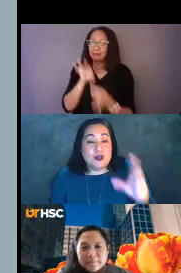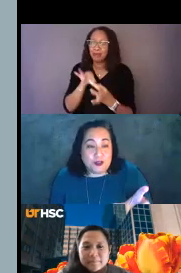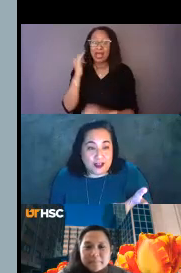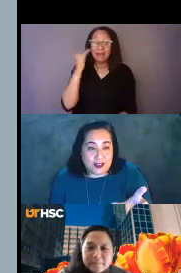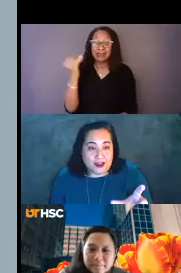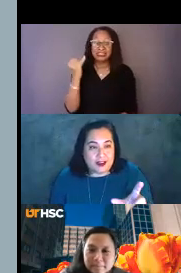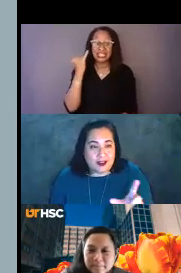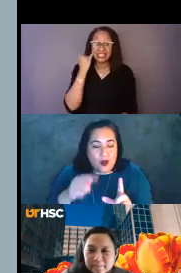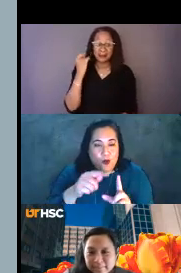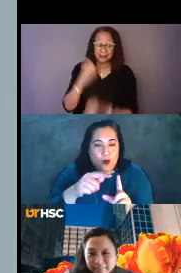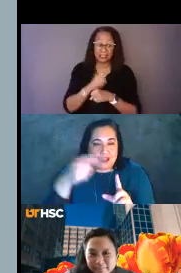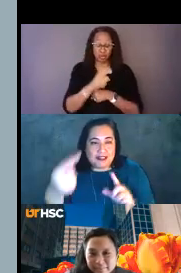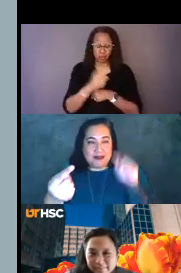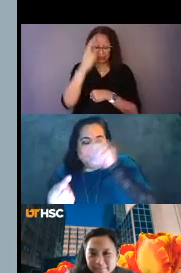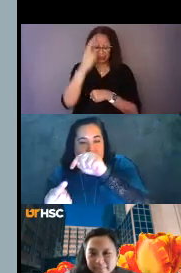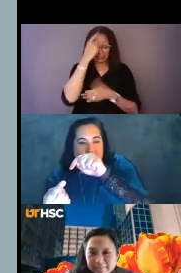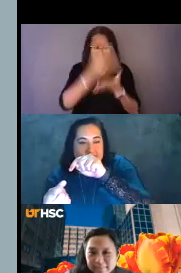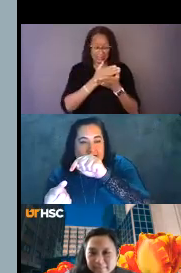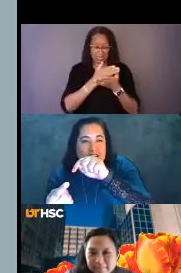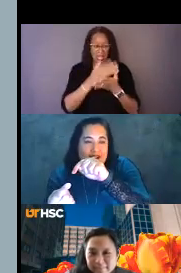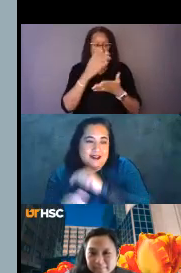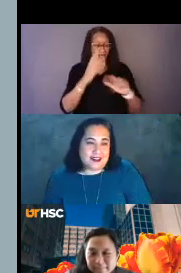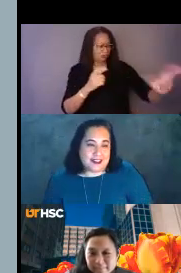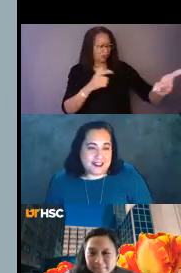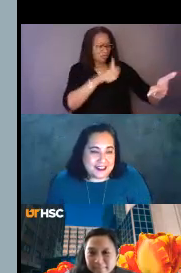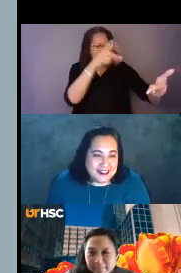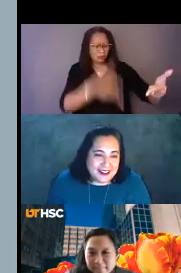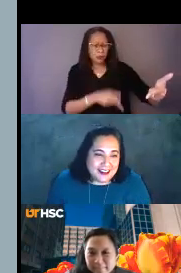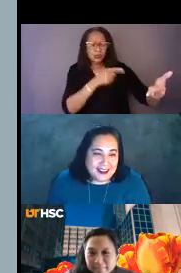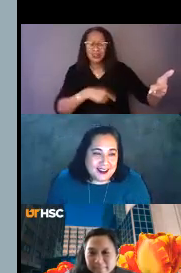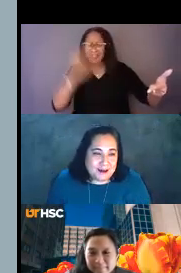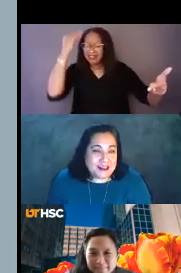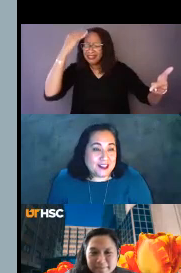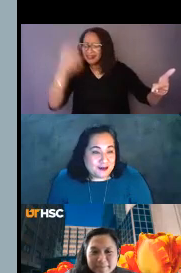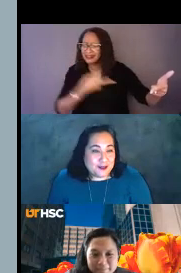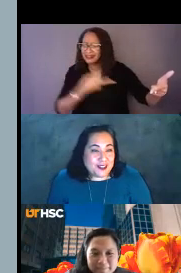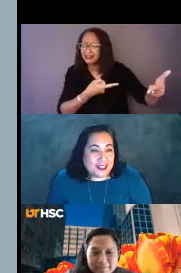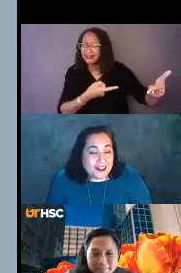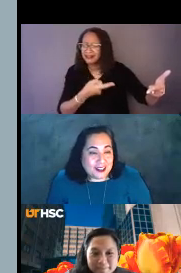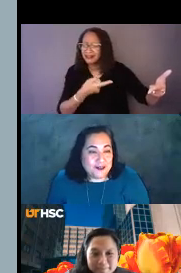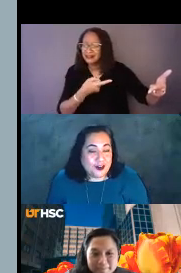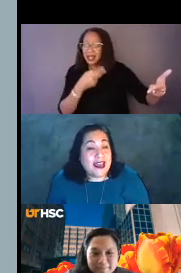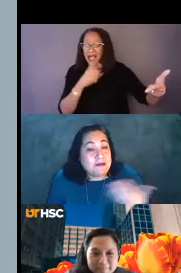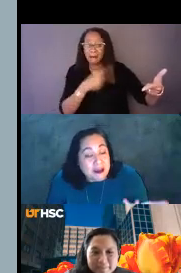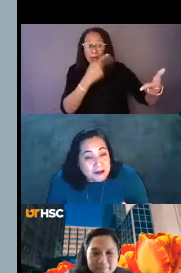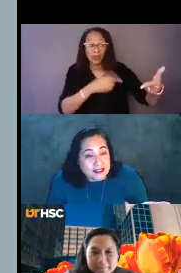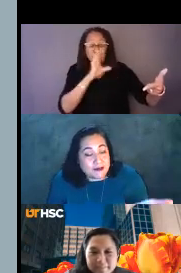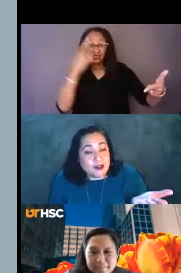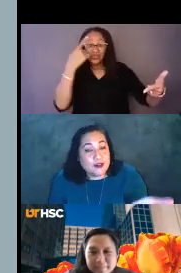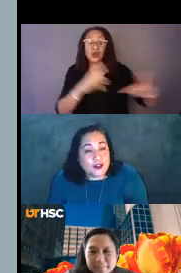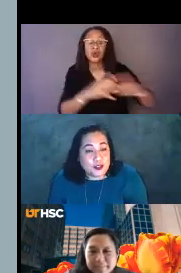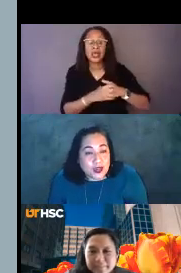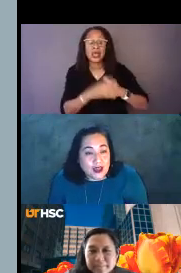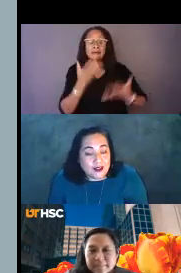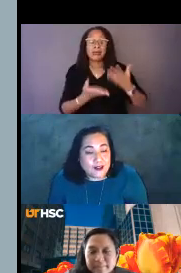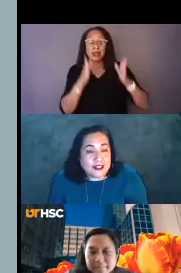makes you think, what does it make the person on the other end think? Yeah. In terms of what they're looking for. And maybe someone